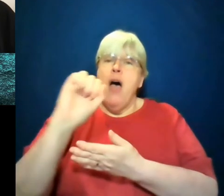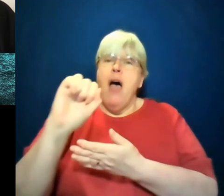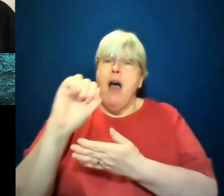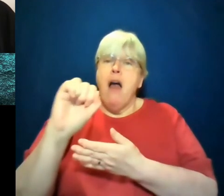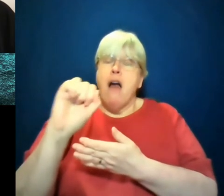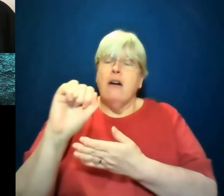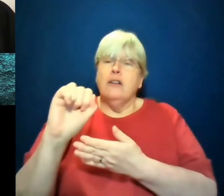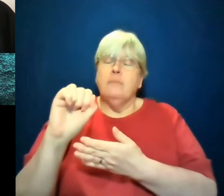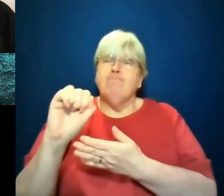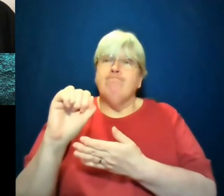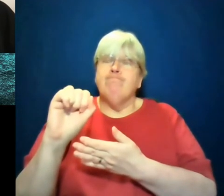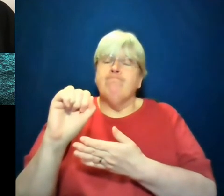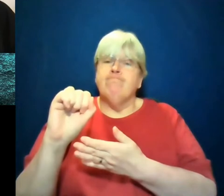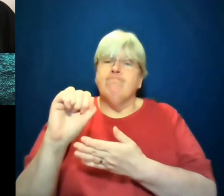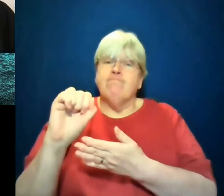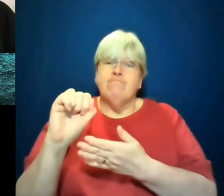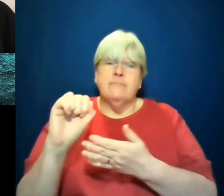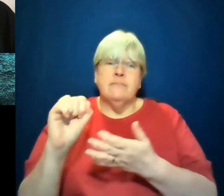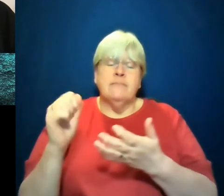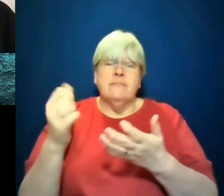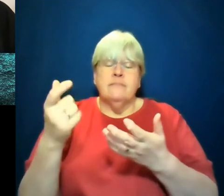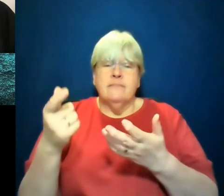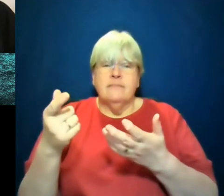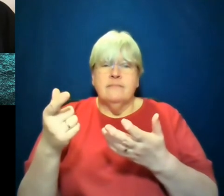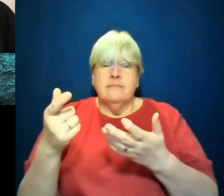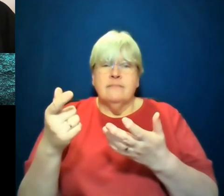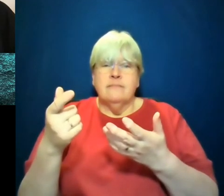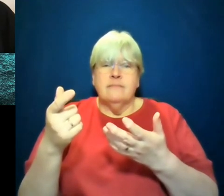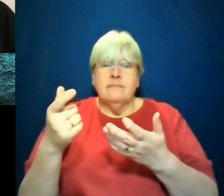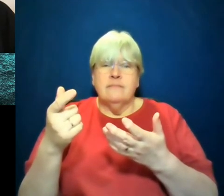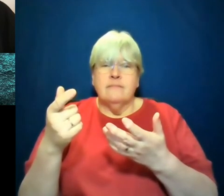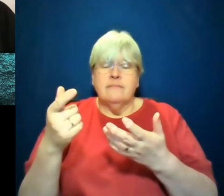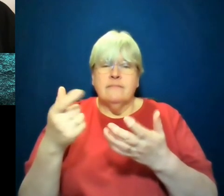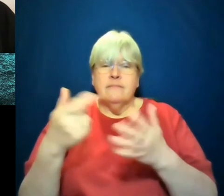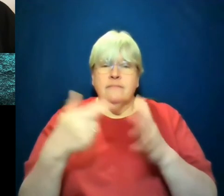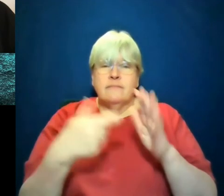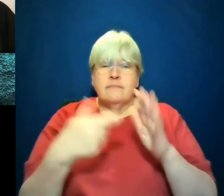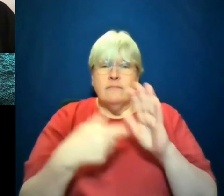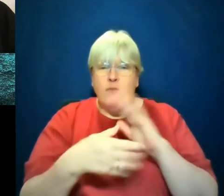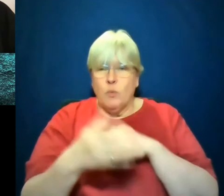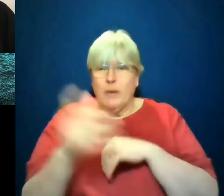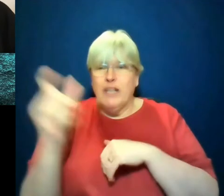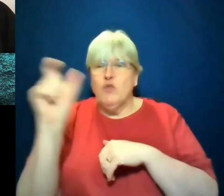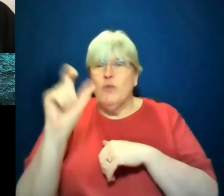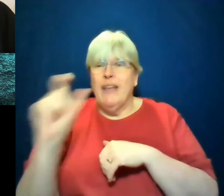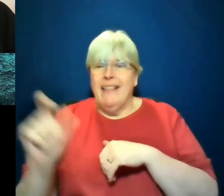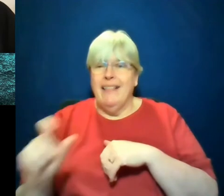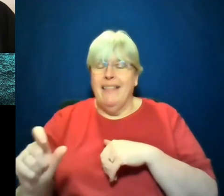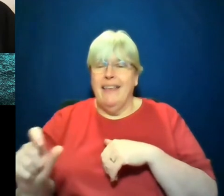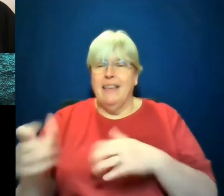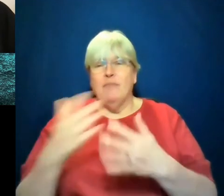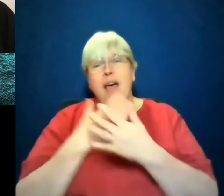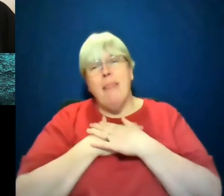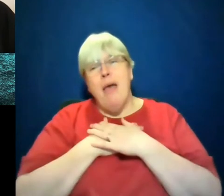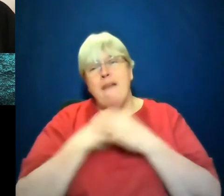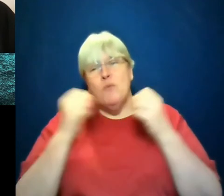she studied abroad in Italy, in Florence, and fell in love with a Sicilian chef. And they ended up making a life together in the States. And